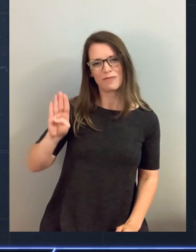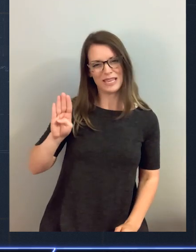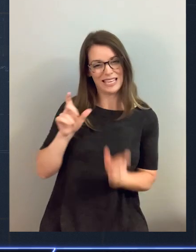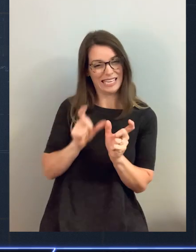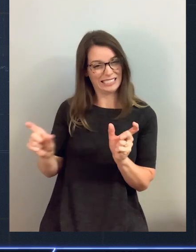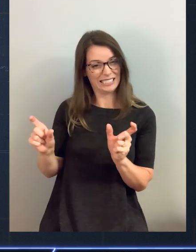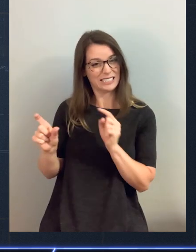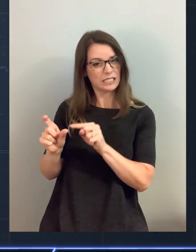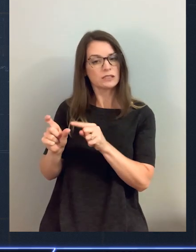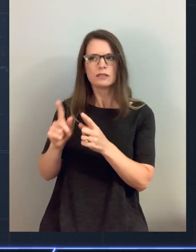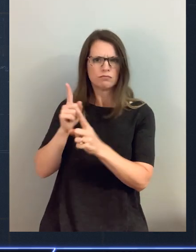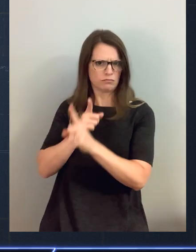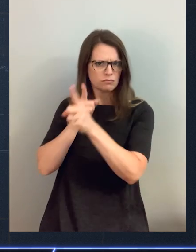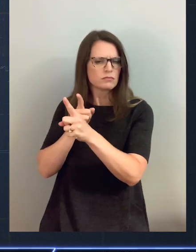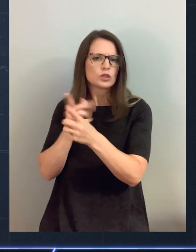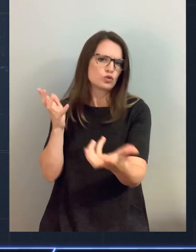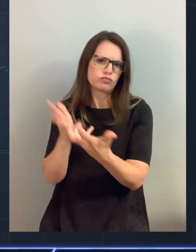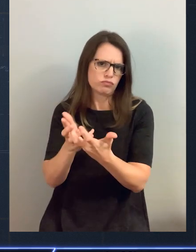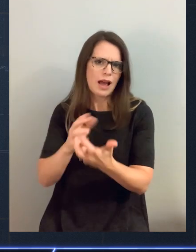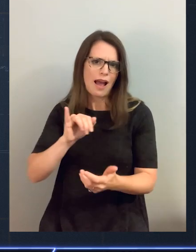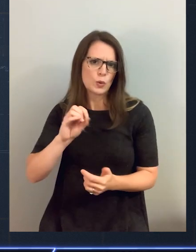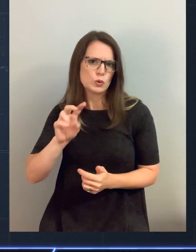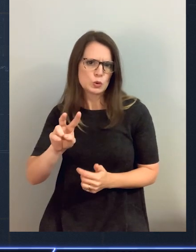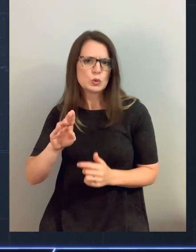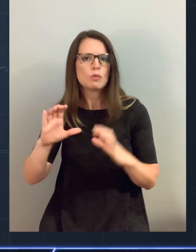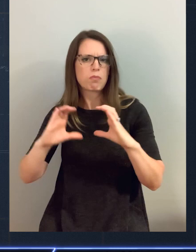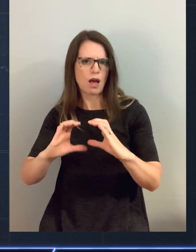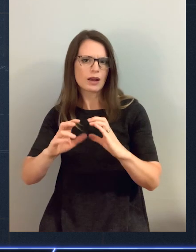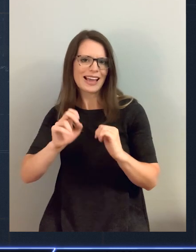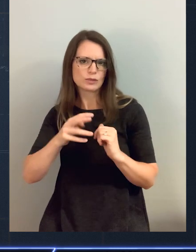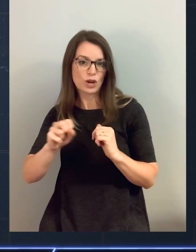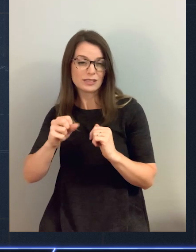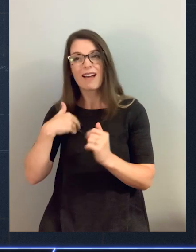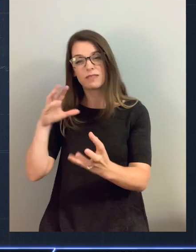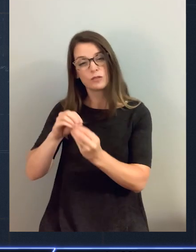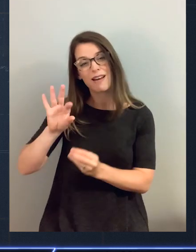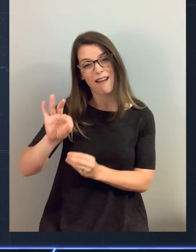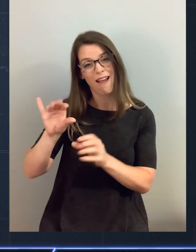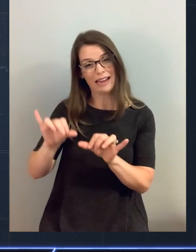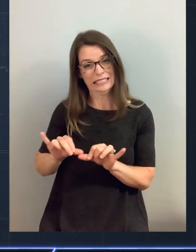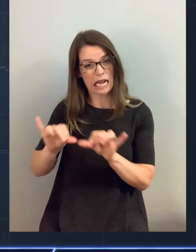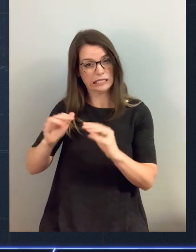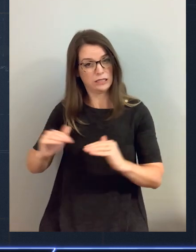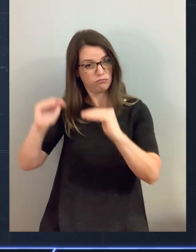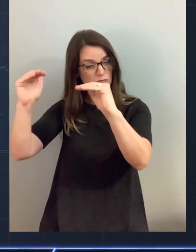instances. Those instances are designed to work specifically with IO2 Block Express, and they're available in nine sizes.